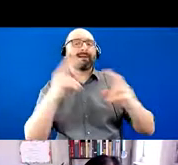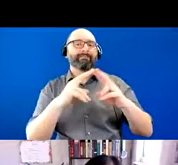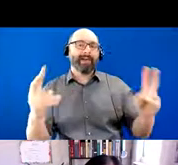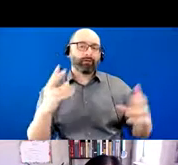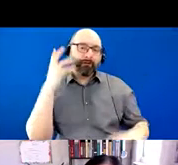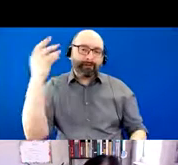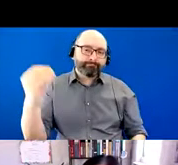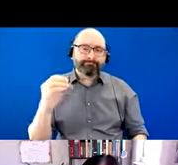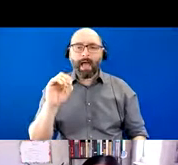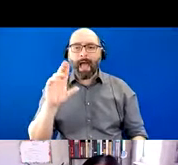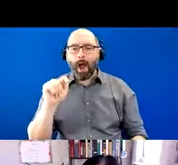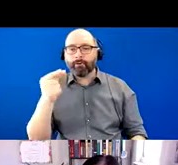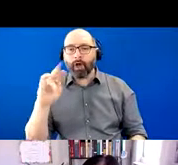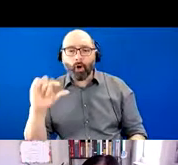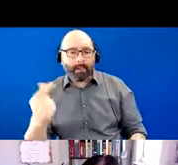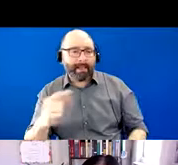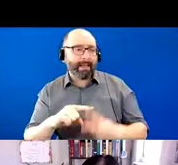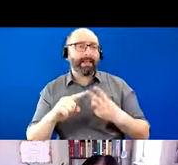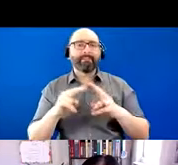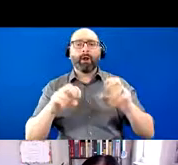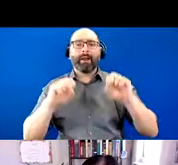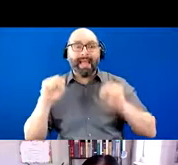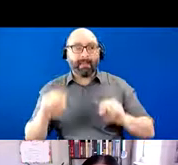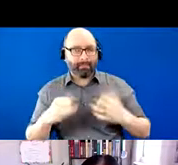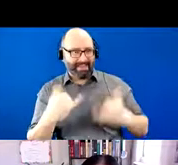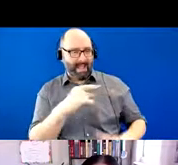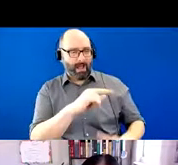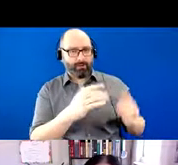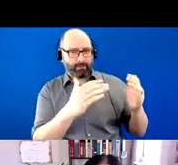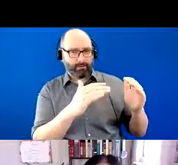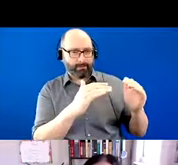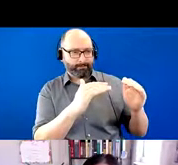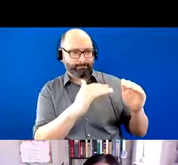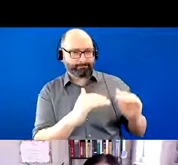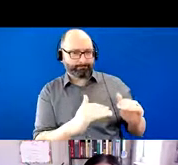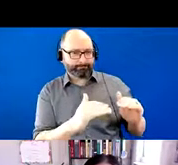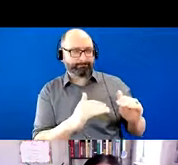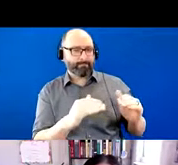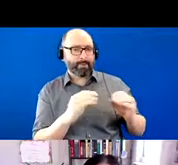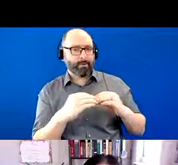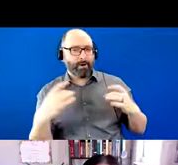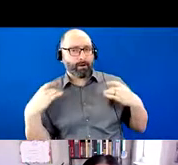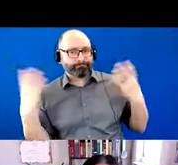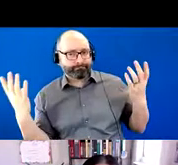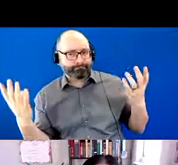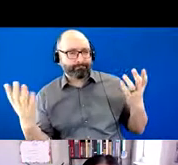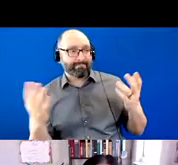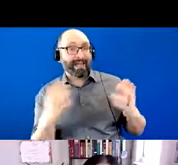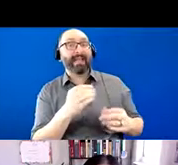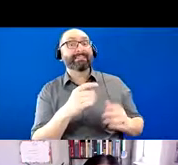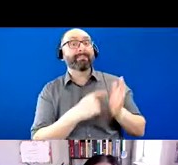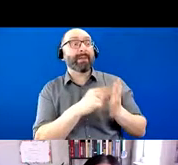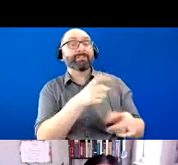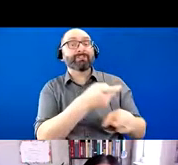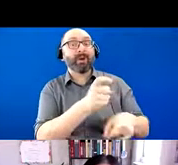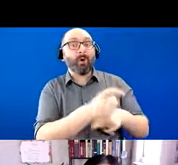and very capable but now they saw he was less communicative, more apathetic, and sometimes said inappropriate things or jokes and